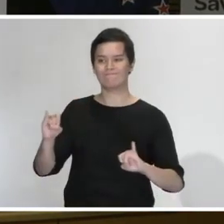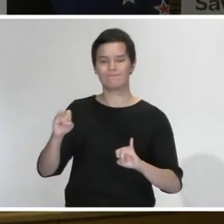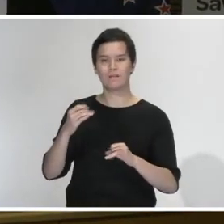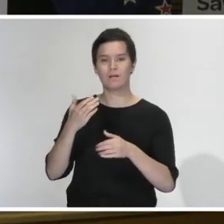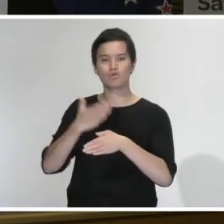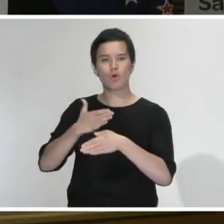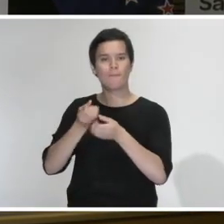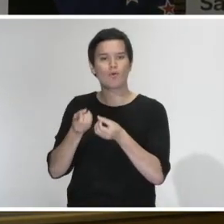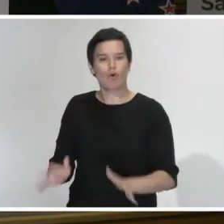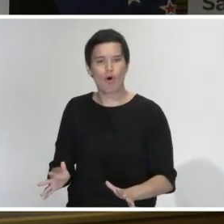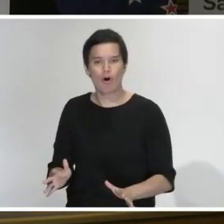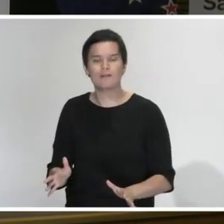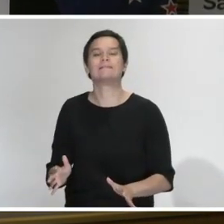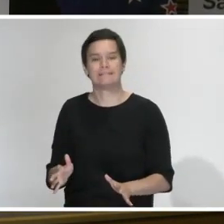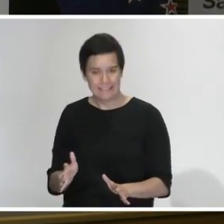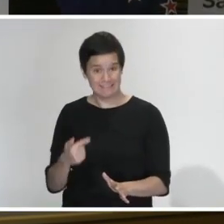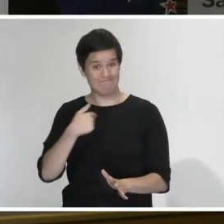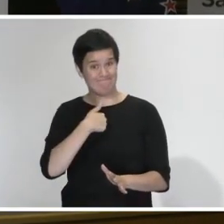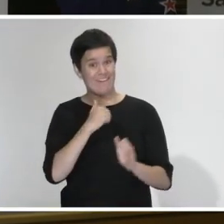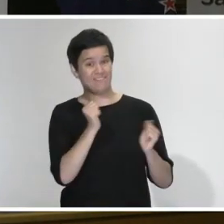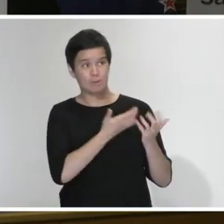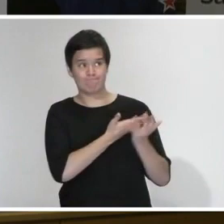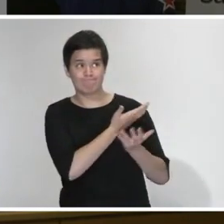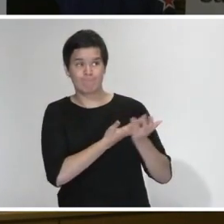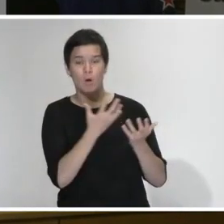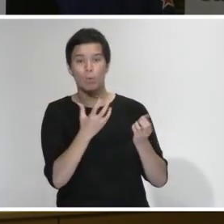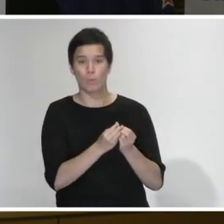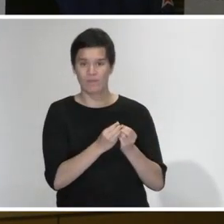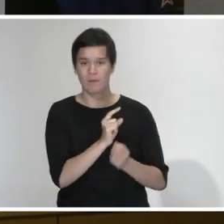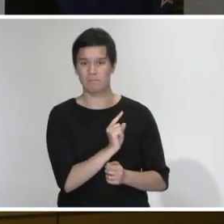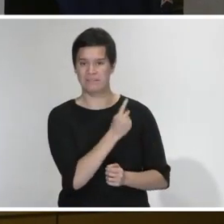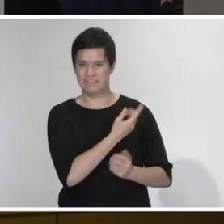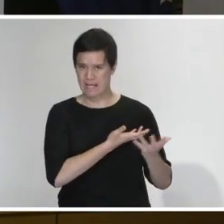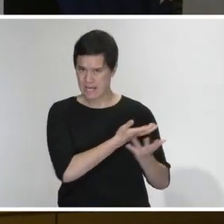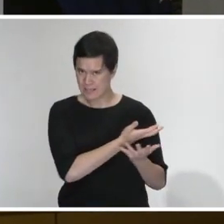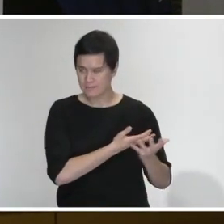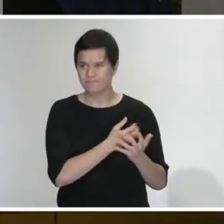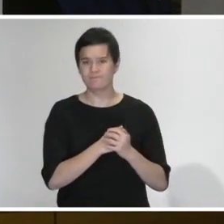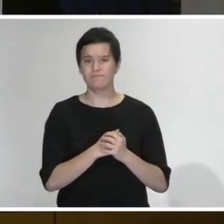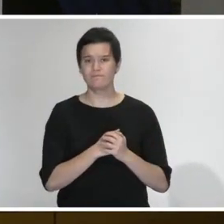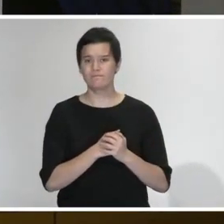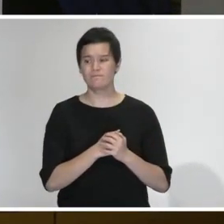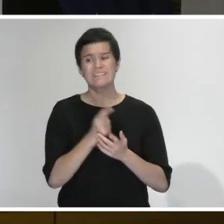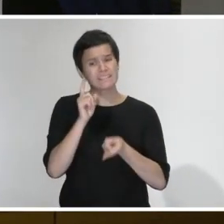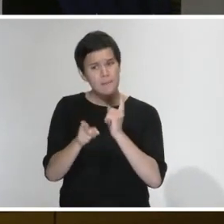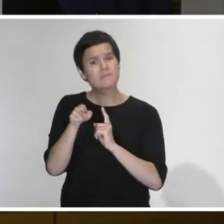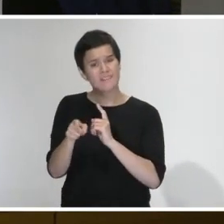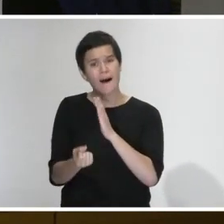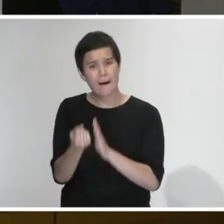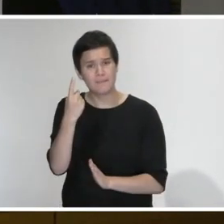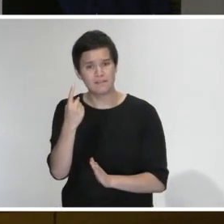Minister of Immigration because, as you can imagine, that does happen from time to time, even outside of this extraordinary period.